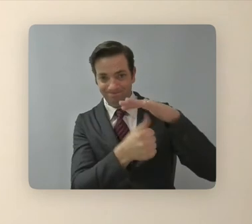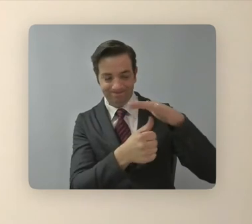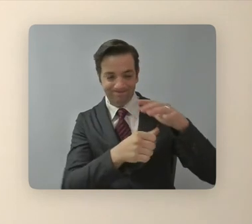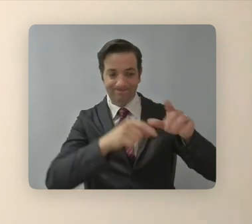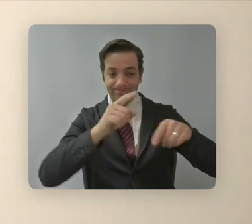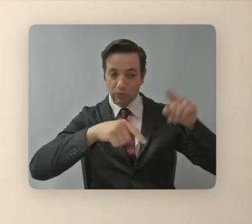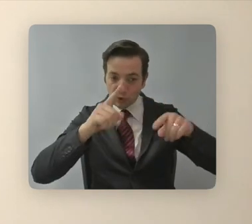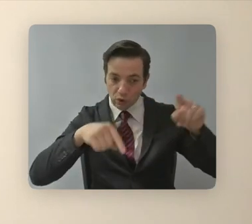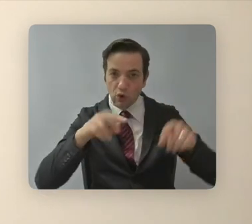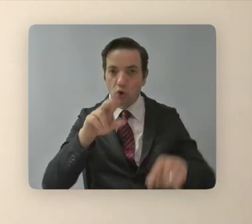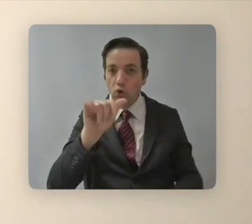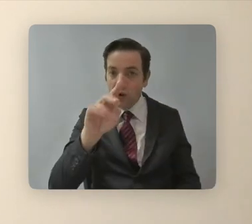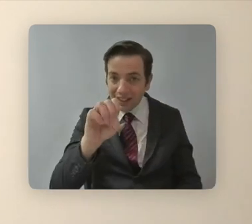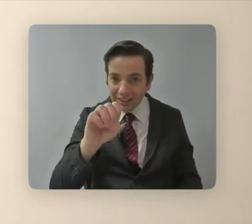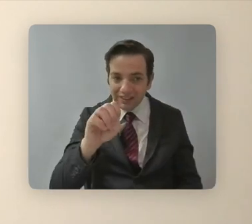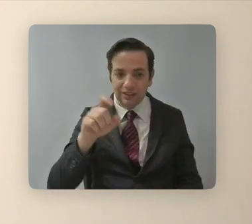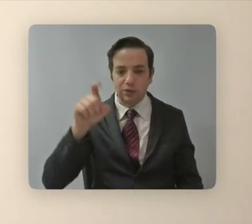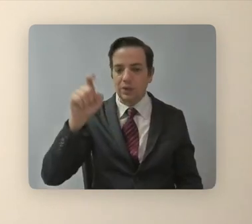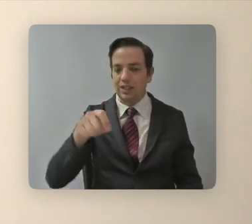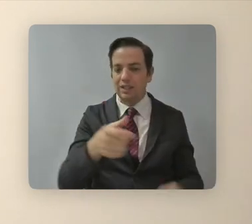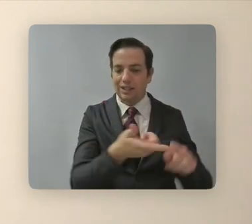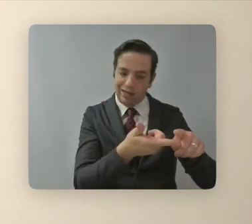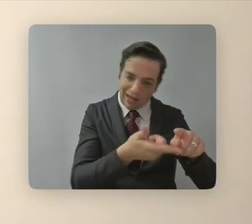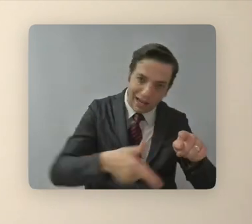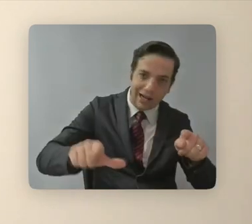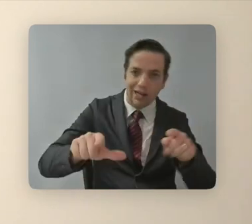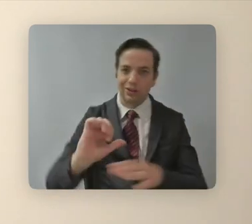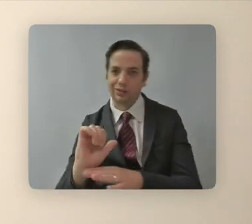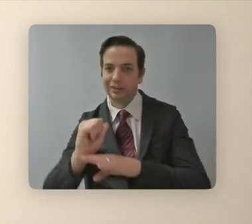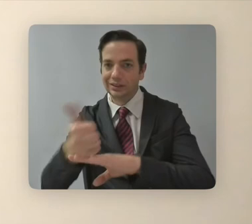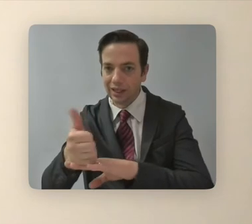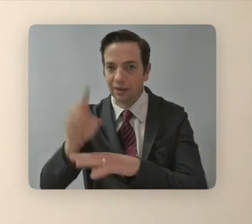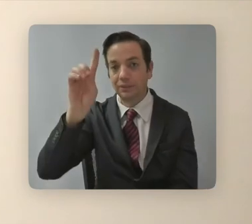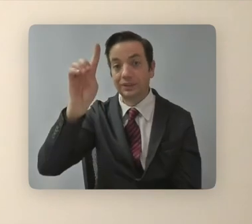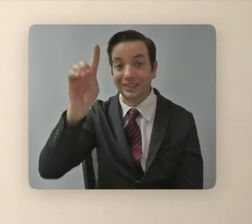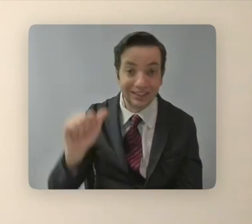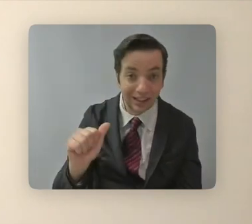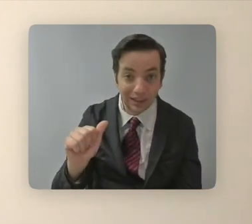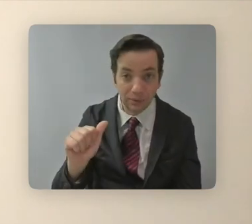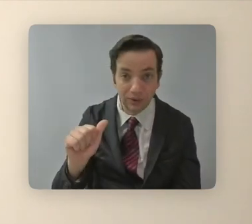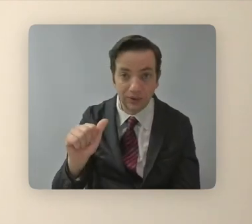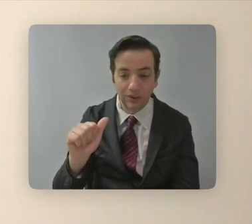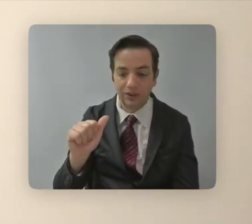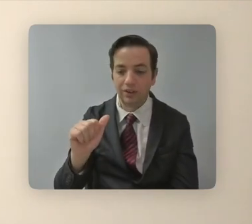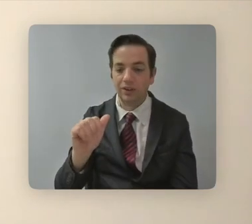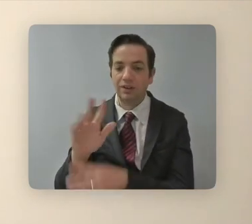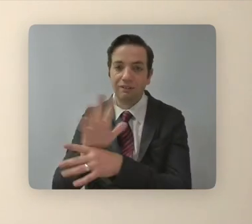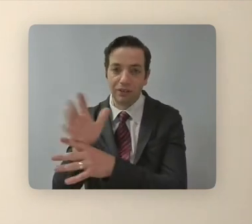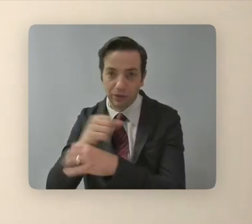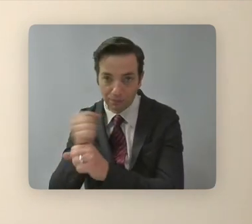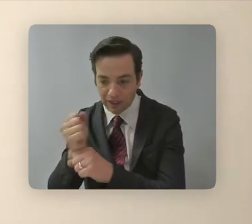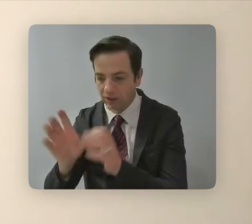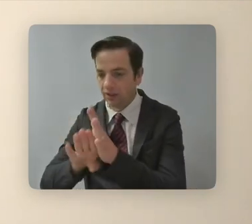um, to, to develop, produce and complete those stories